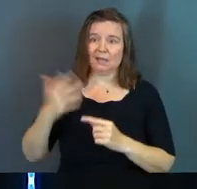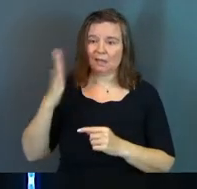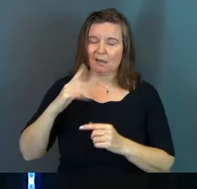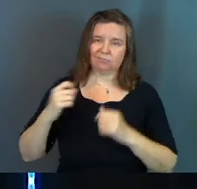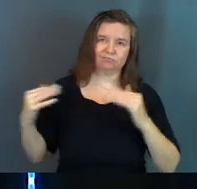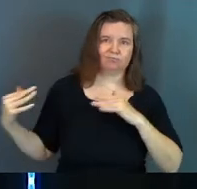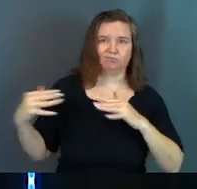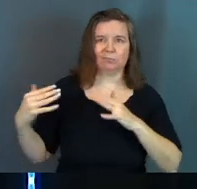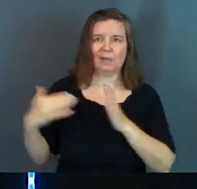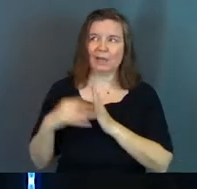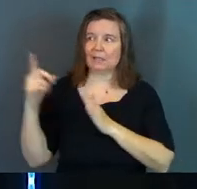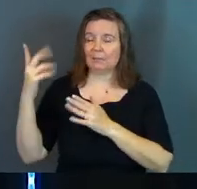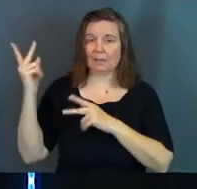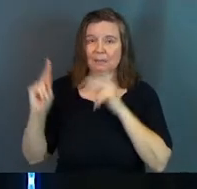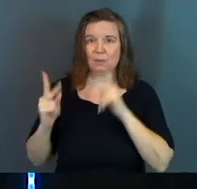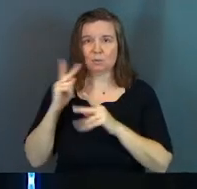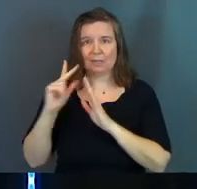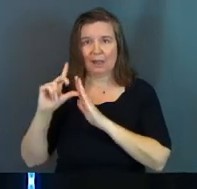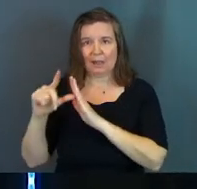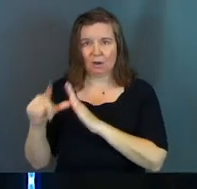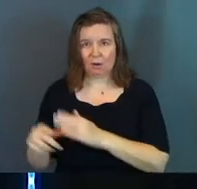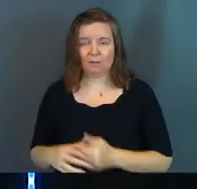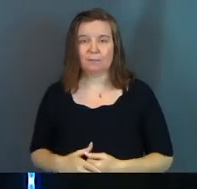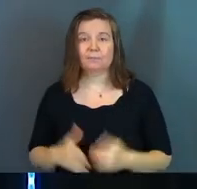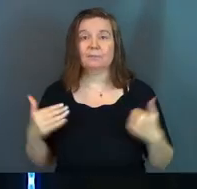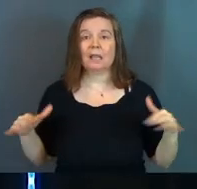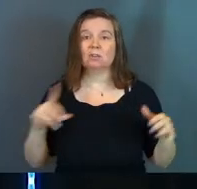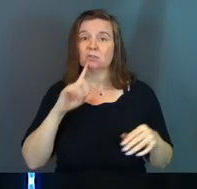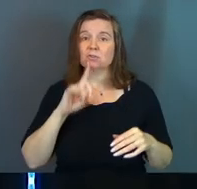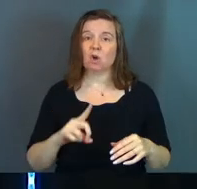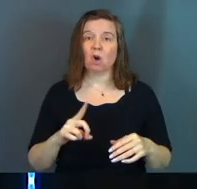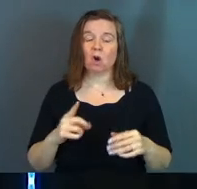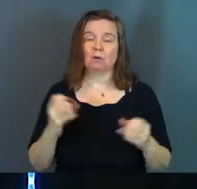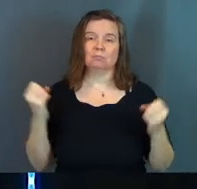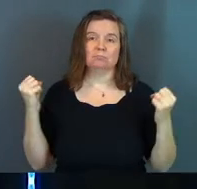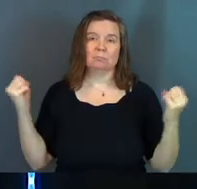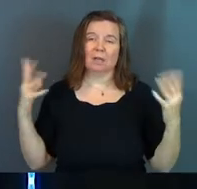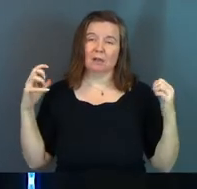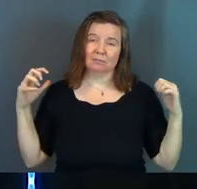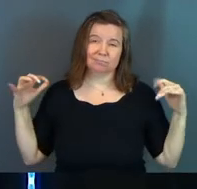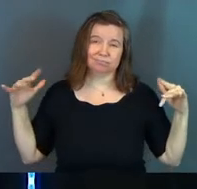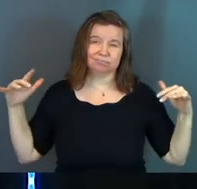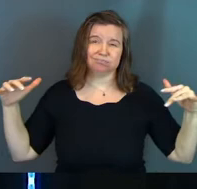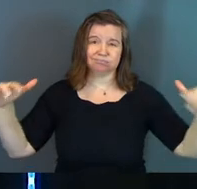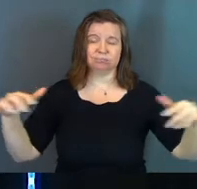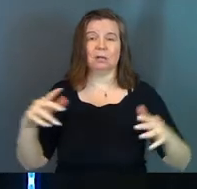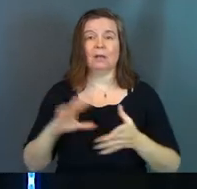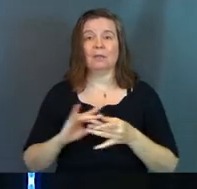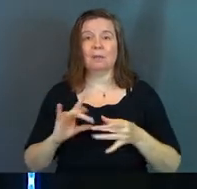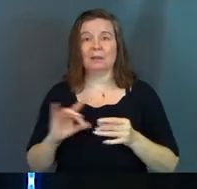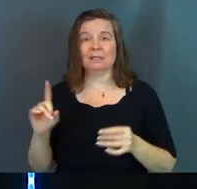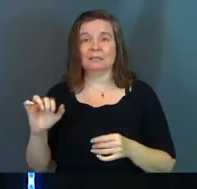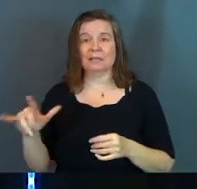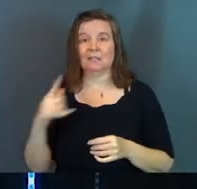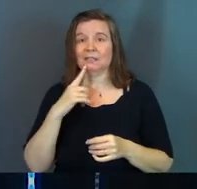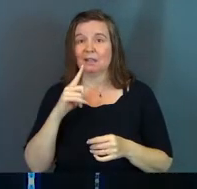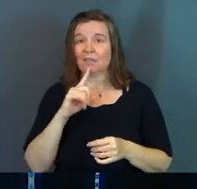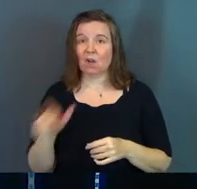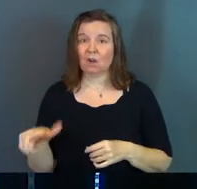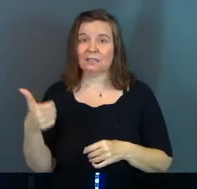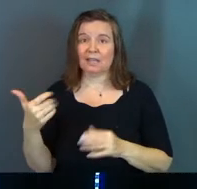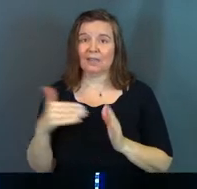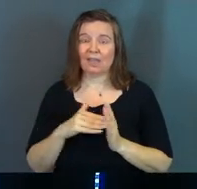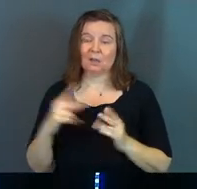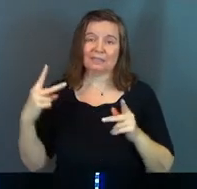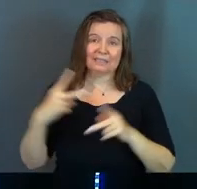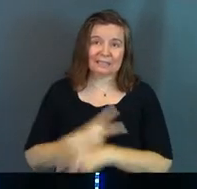against him and his people. You're going to see that later on. Angels are innumerable. There's a passage there in Daniel that says that there are 10